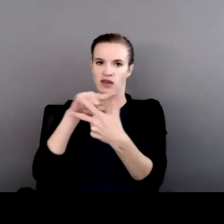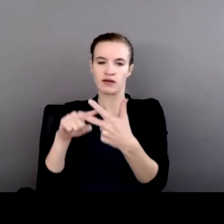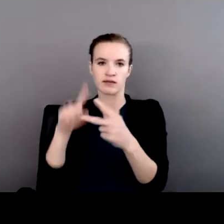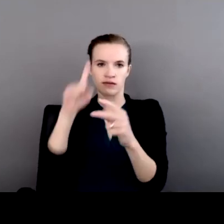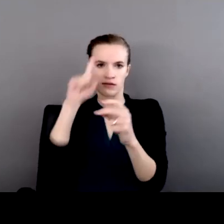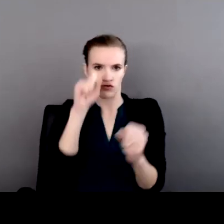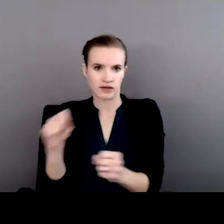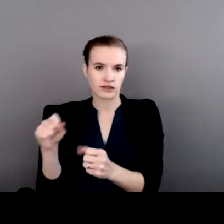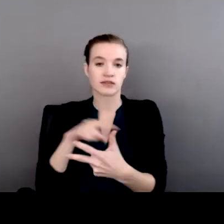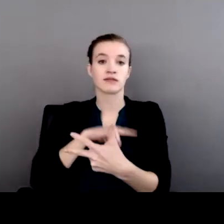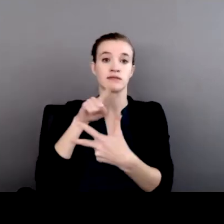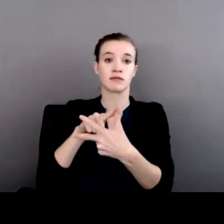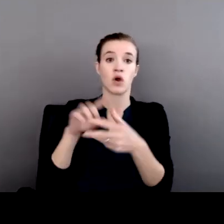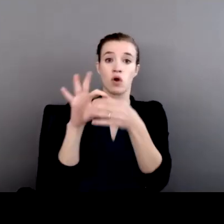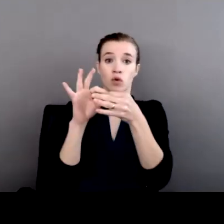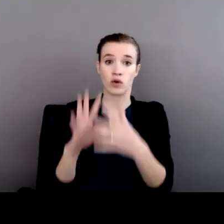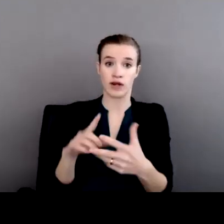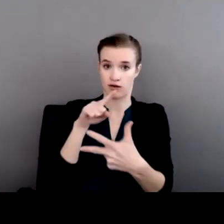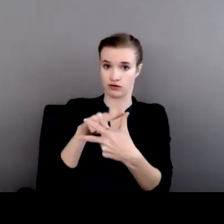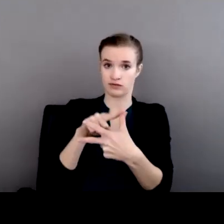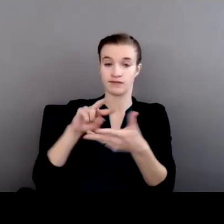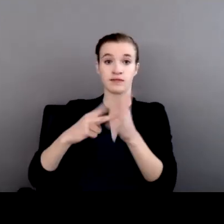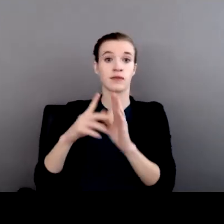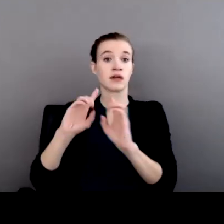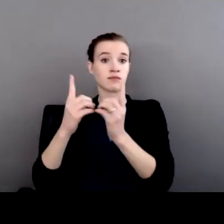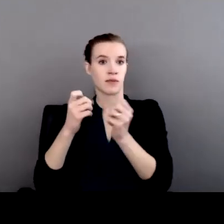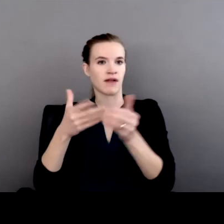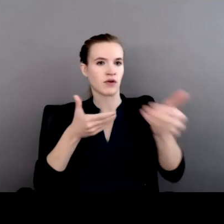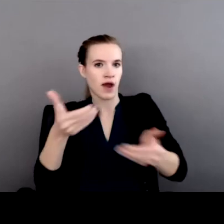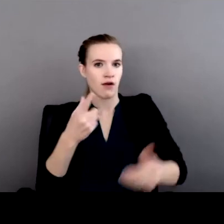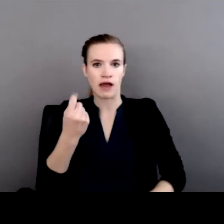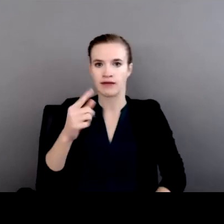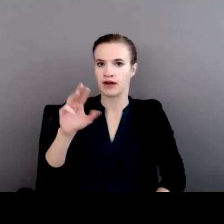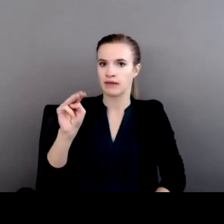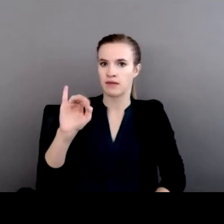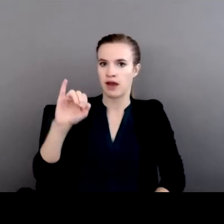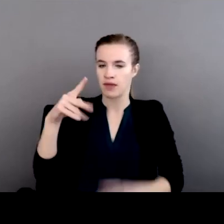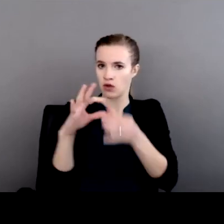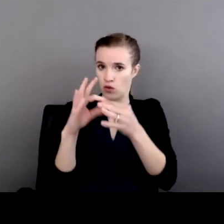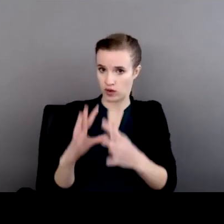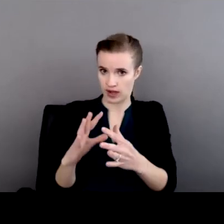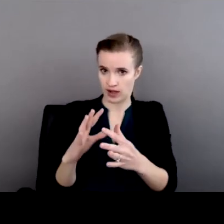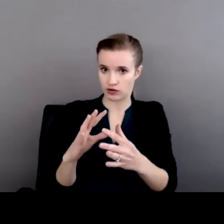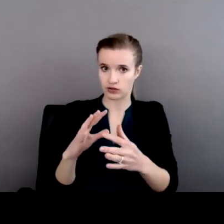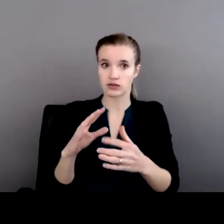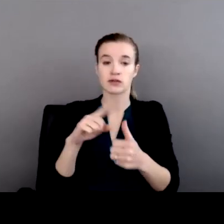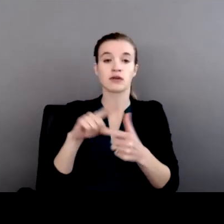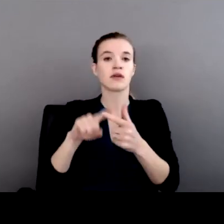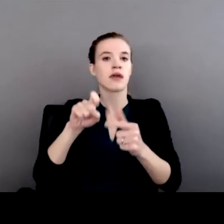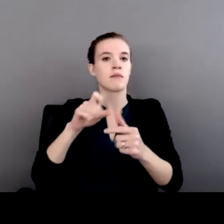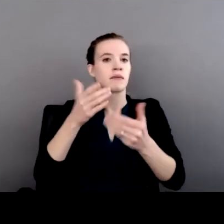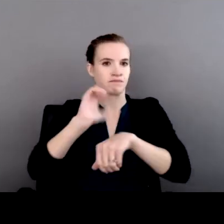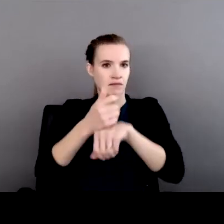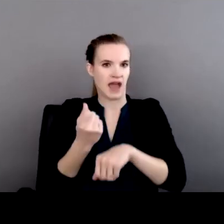Initially, the department was to hire 11 MMIP coordinators in 11 states to serve all the